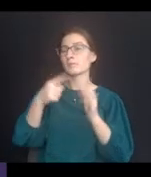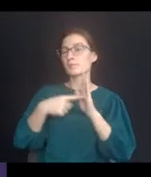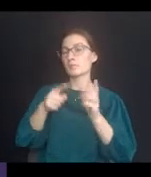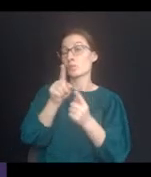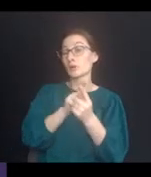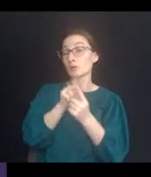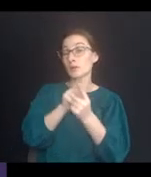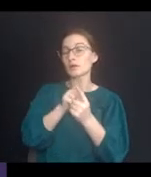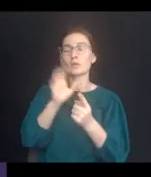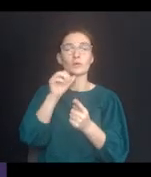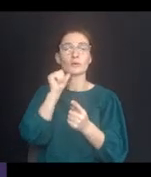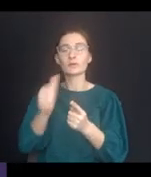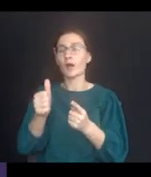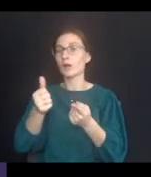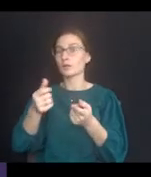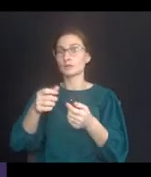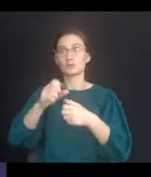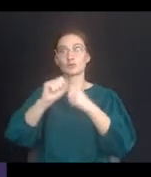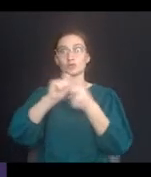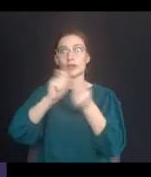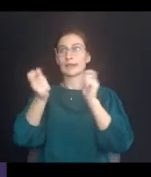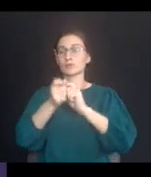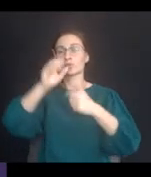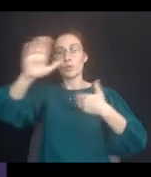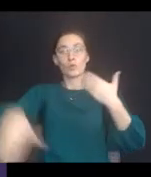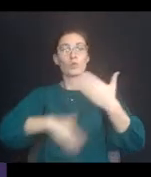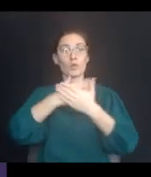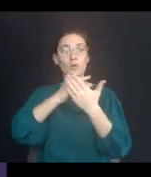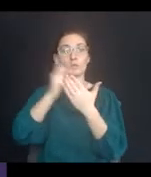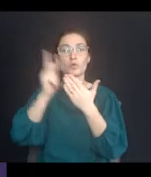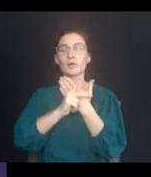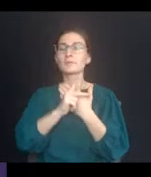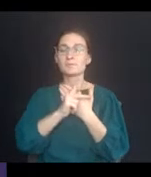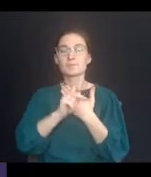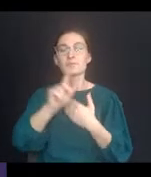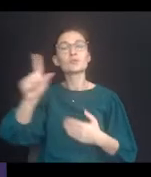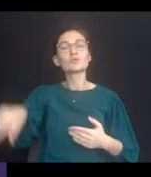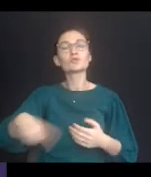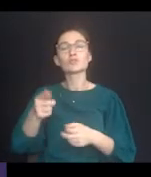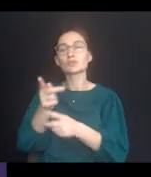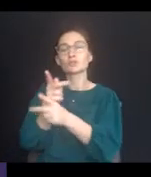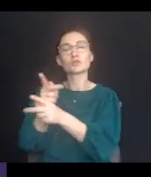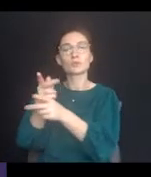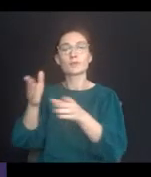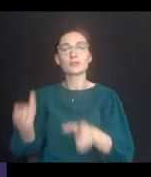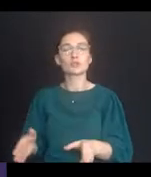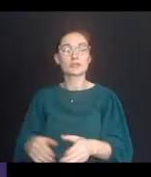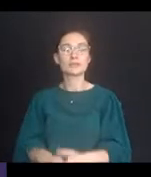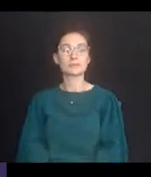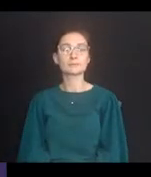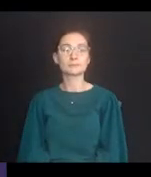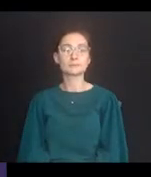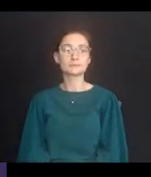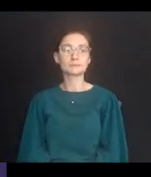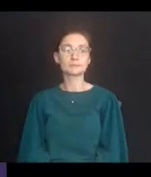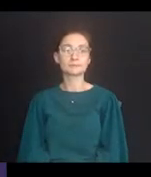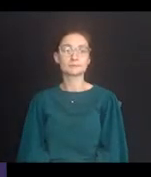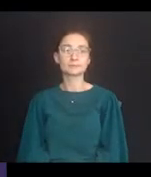ordinarily change the fundamental nature of a program that is designed purely to provide supervision for children.